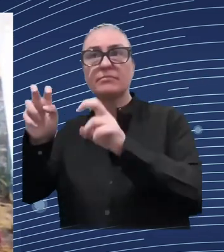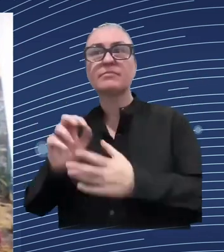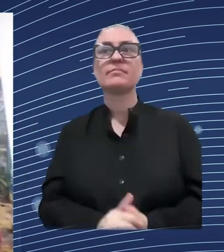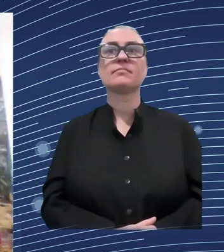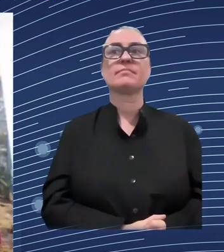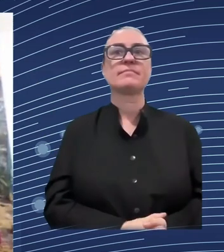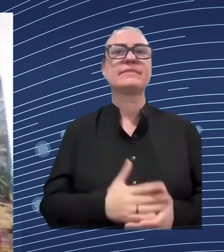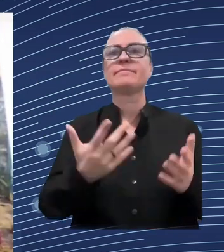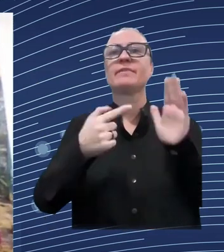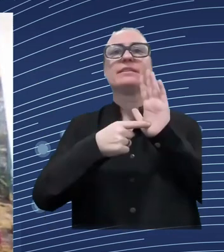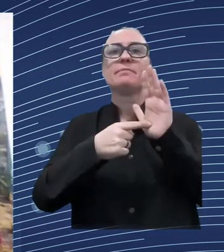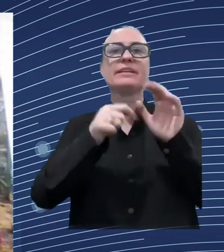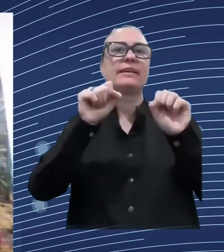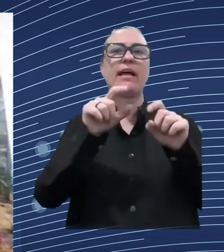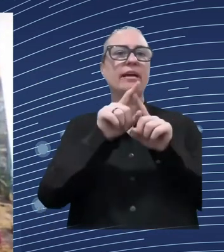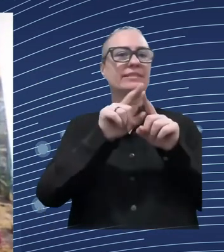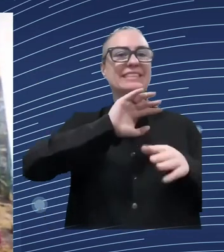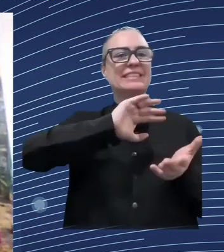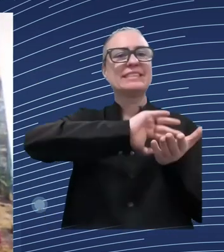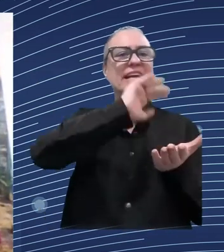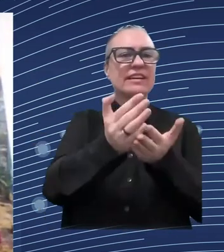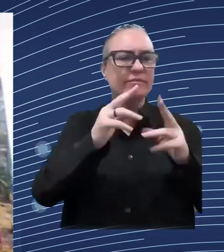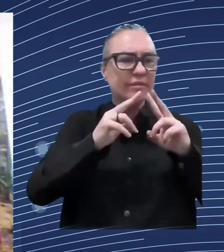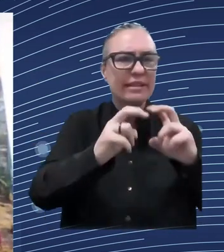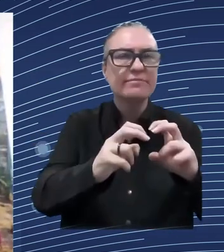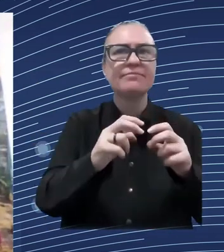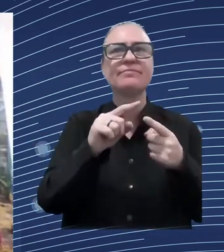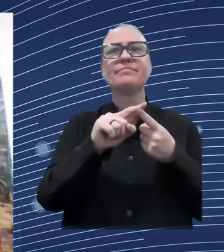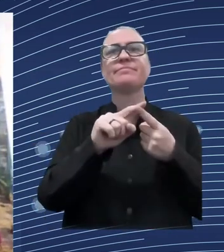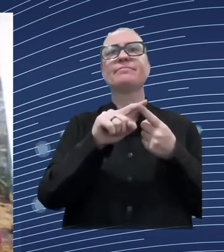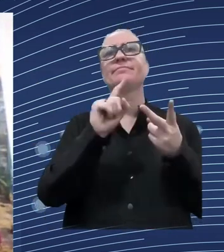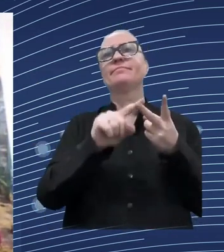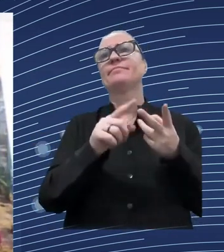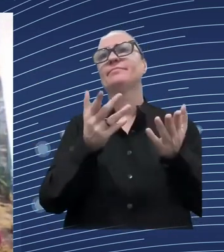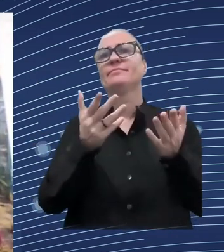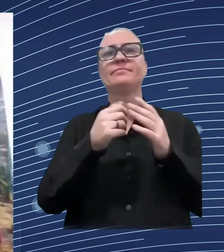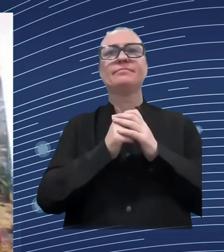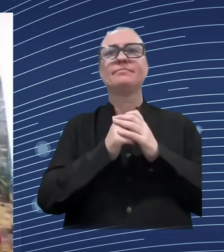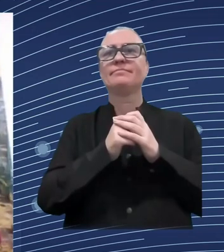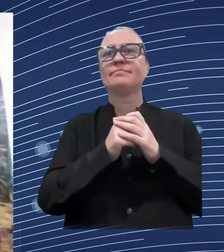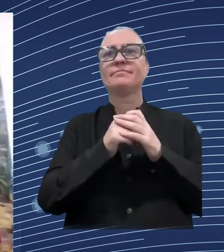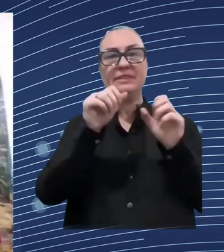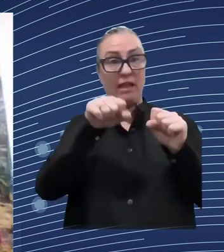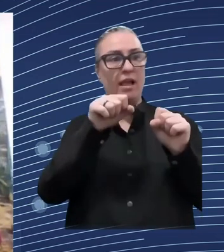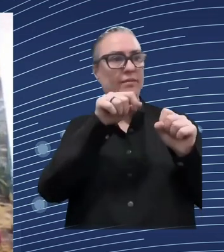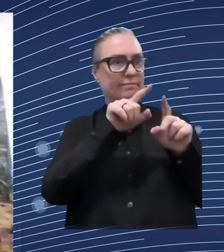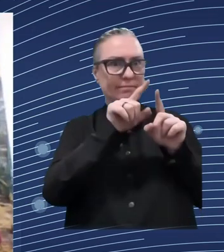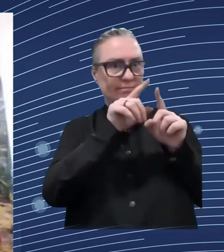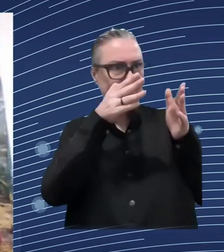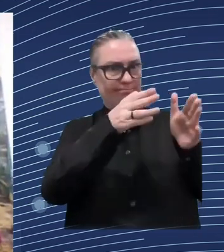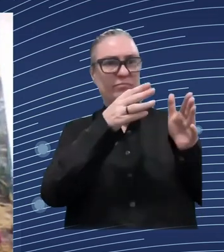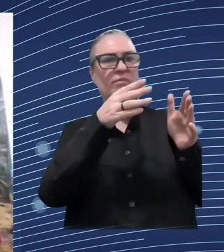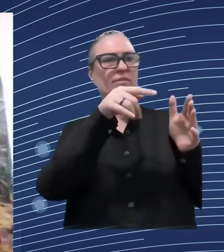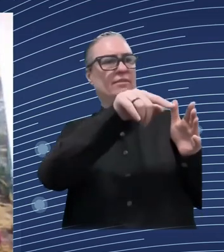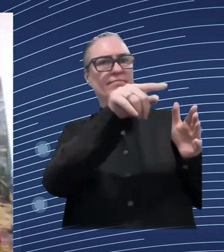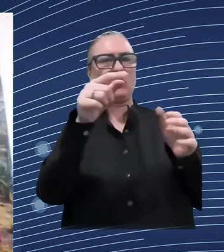educational educational methodology for experience uh of the different professions uh and people can uh